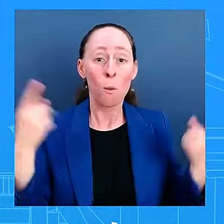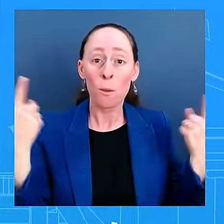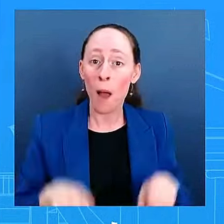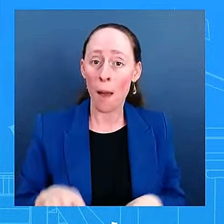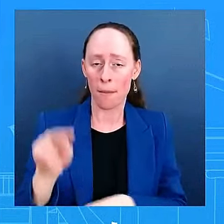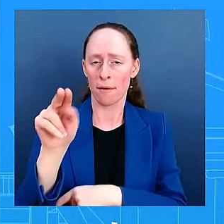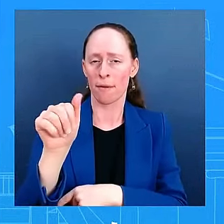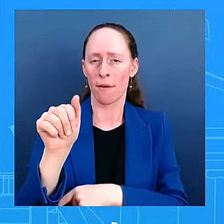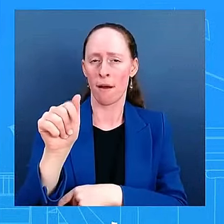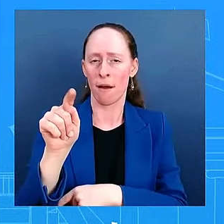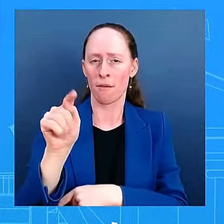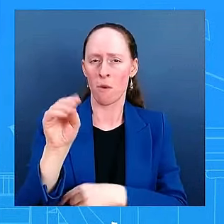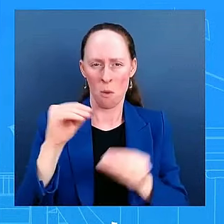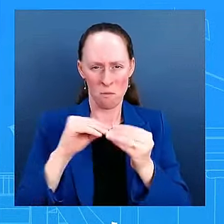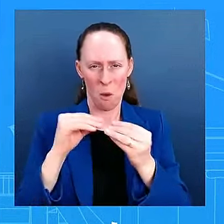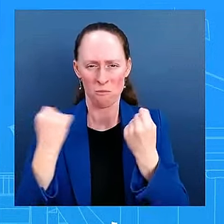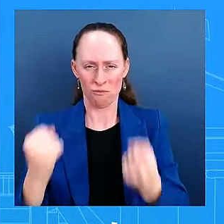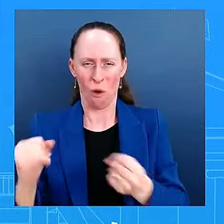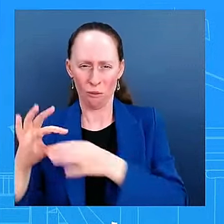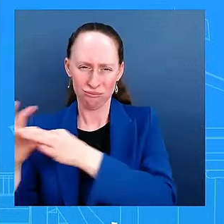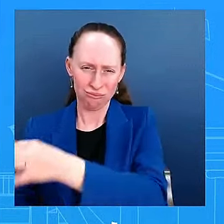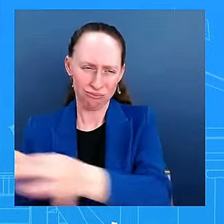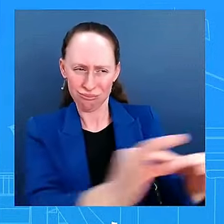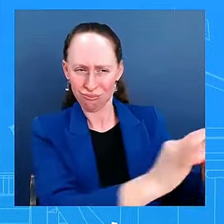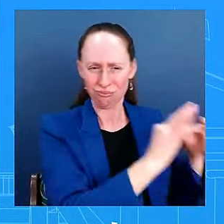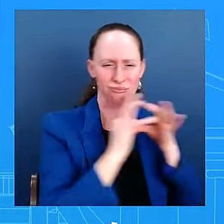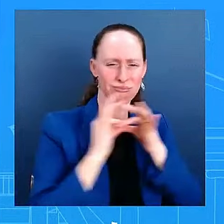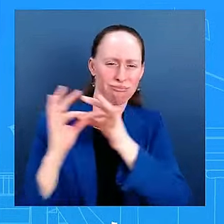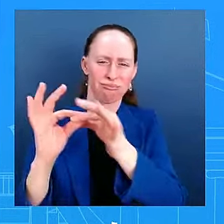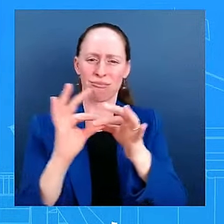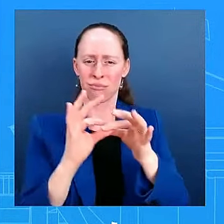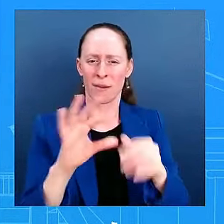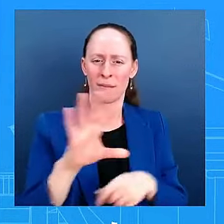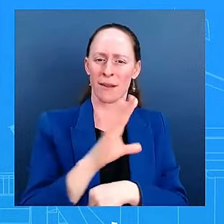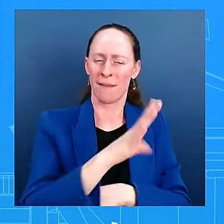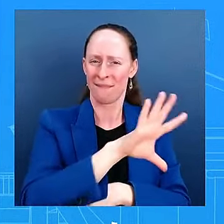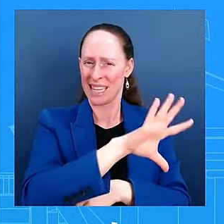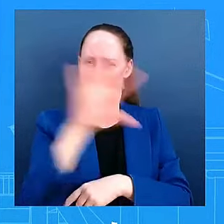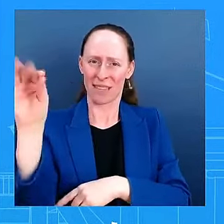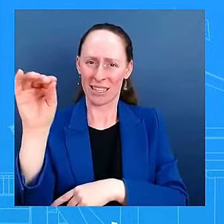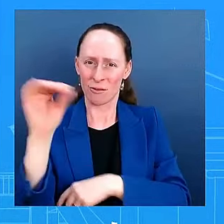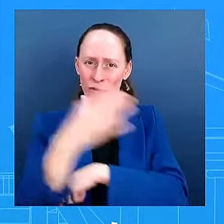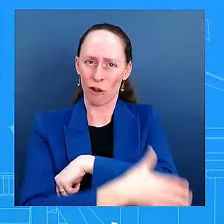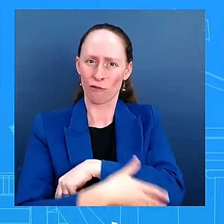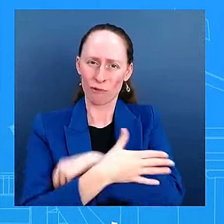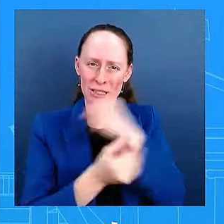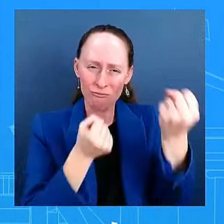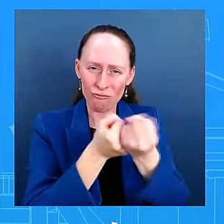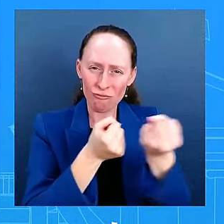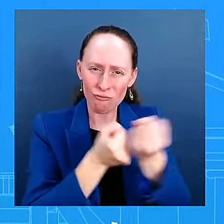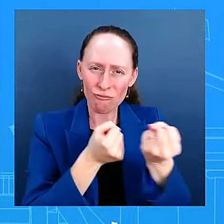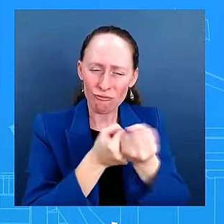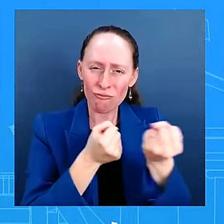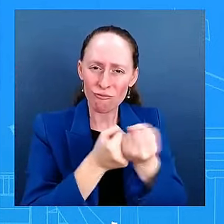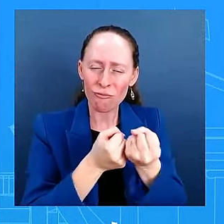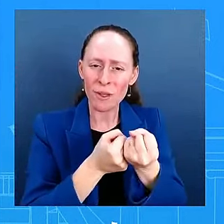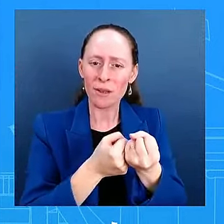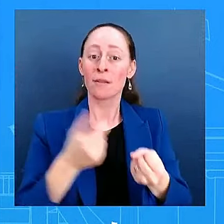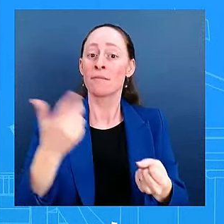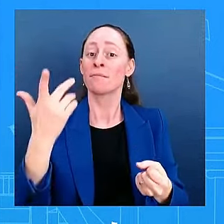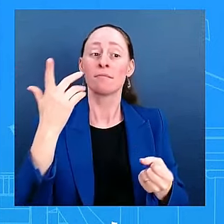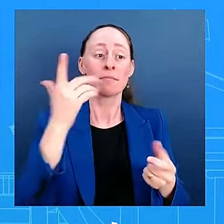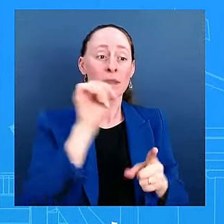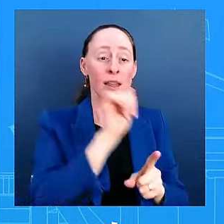Ukraine. When you think about what's happening in the Indo-Pacific to the Middle East. And so cannot speak to what the next